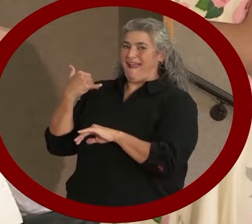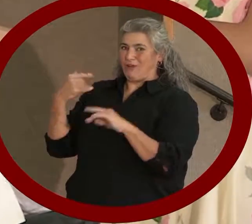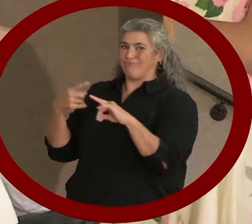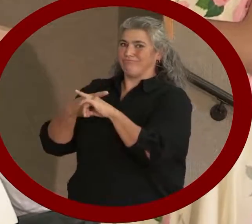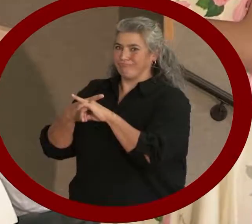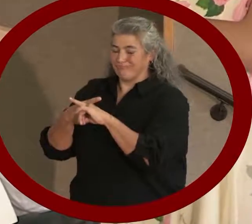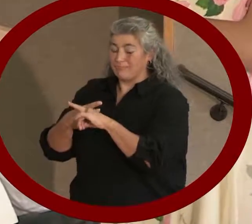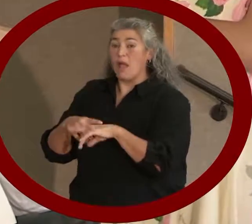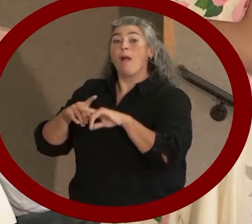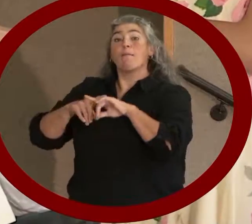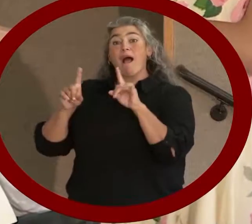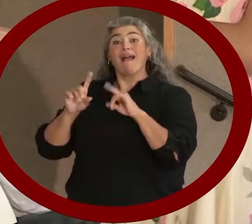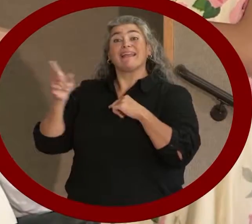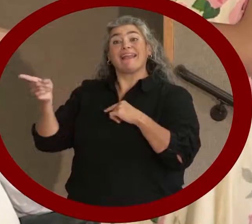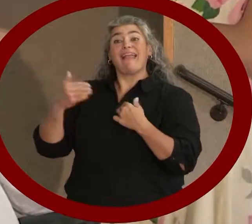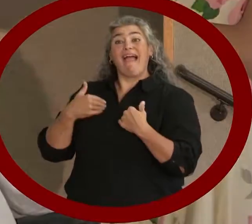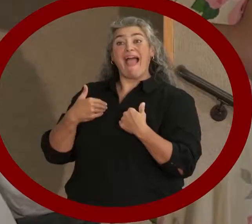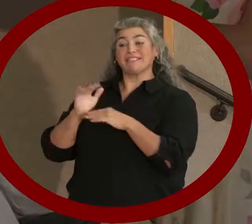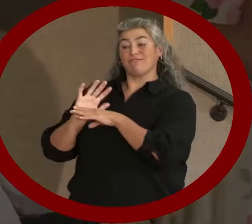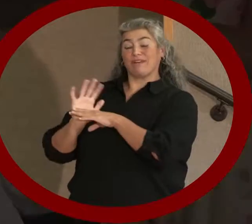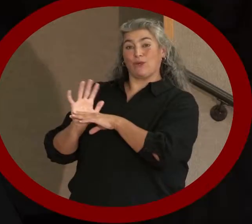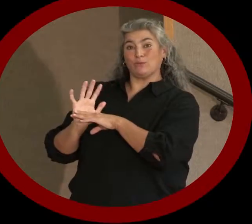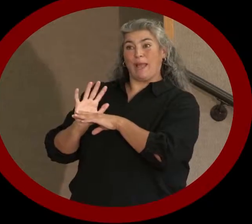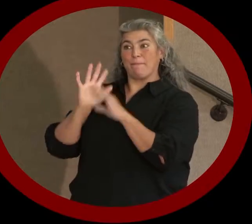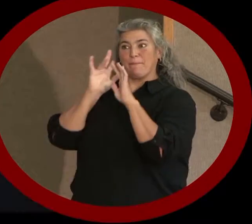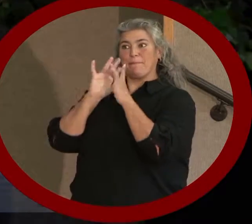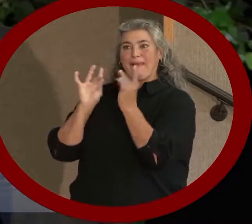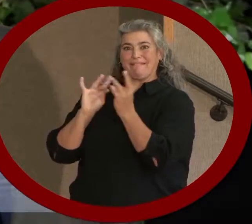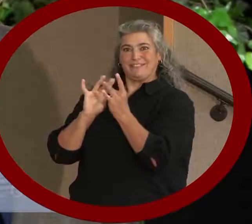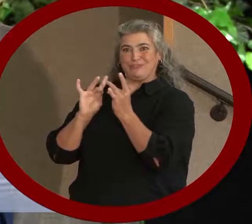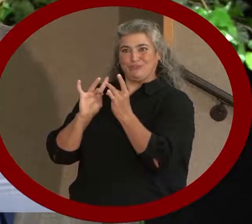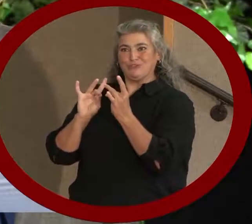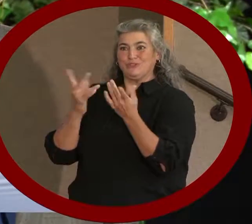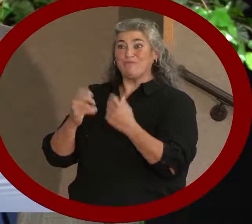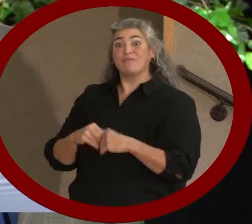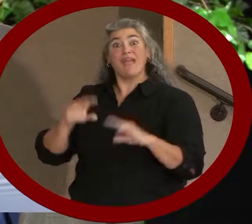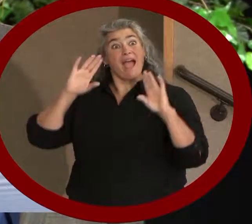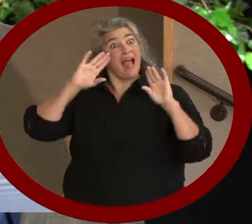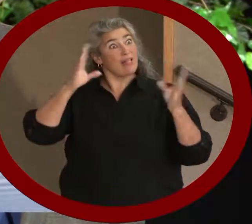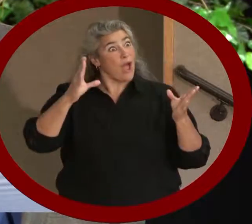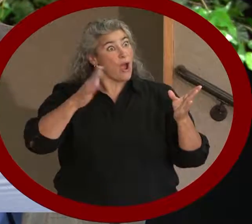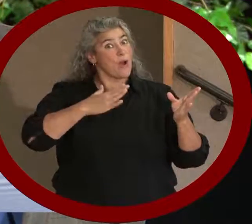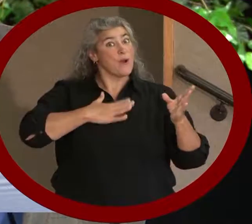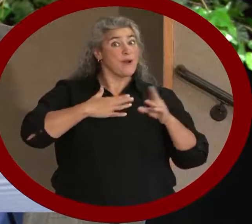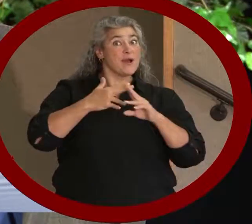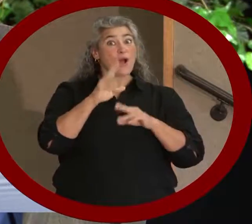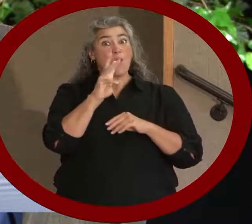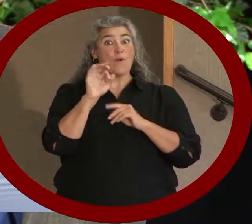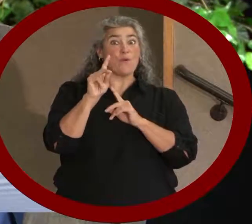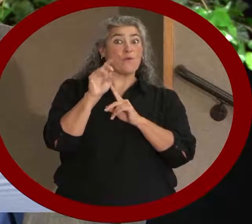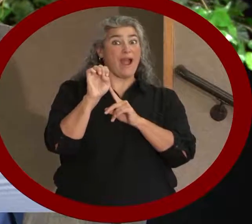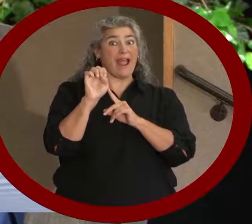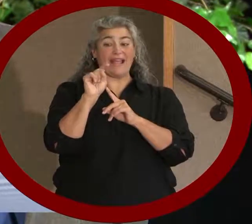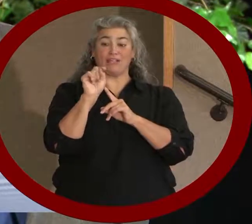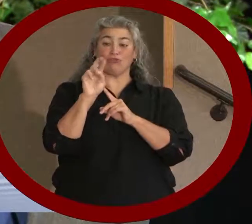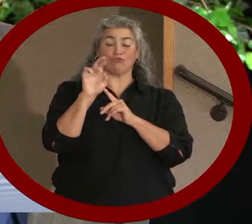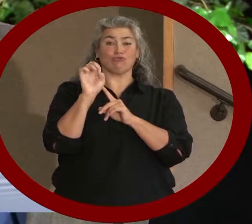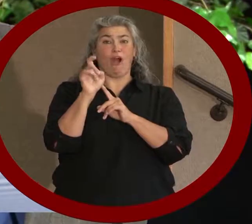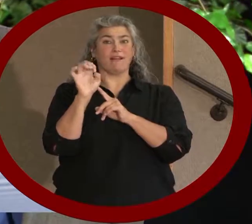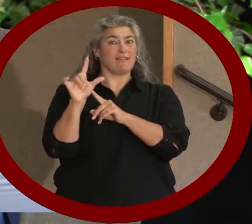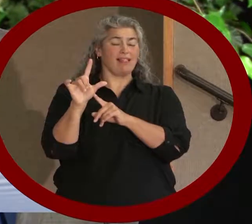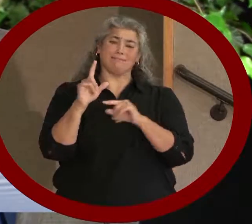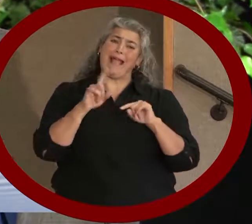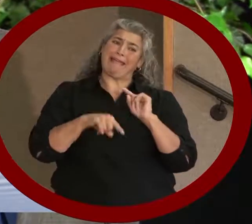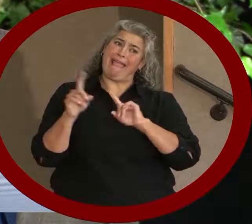us in his absence, which we will present now. Hi, I'm Mayor Wade Troxell, and I'm sorry I can't attend these awards,